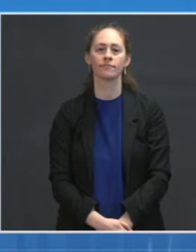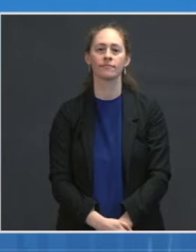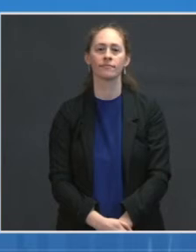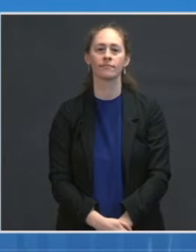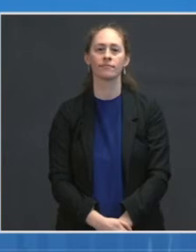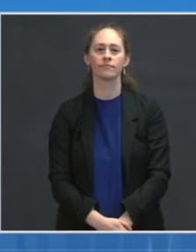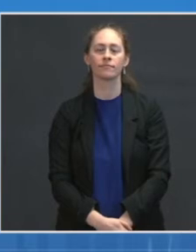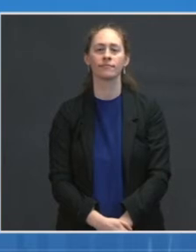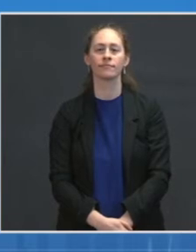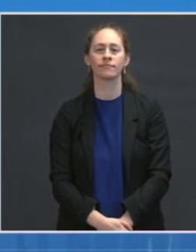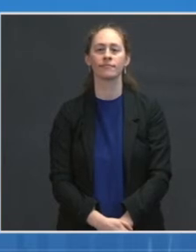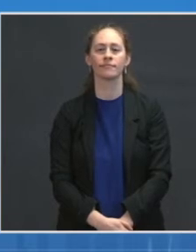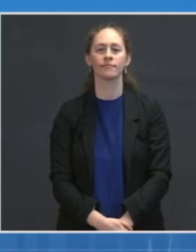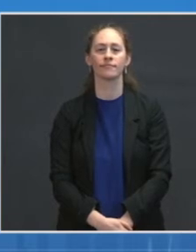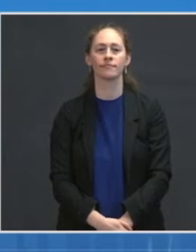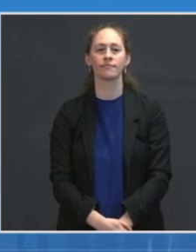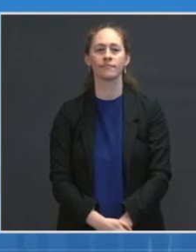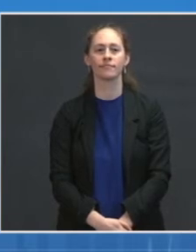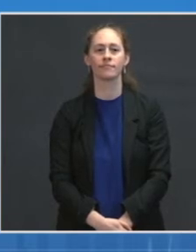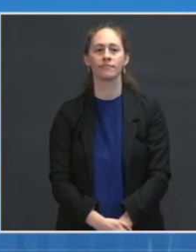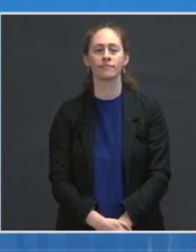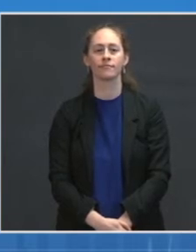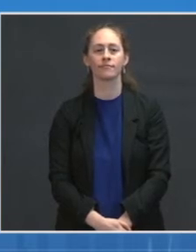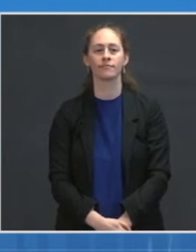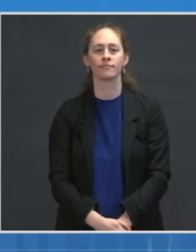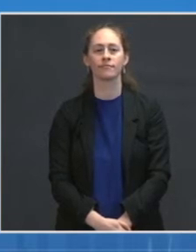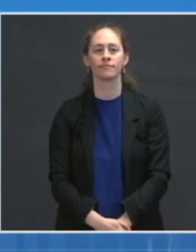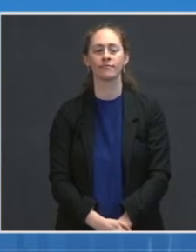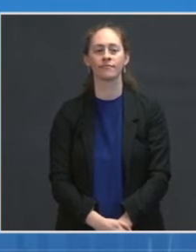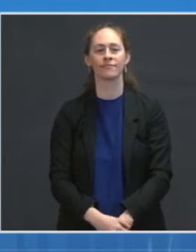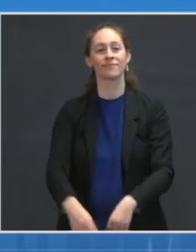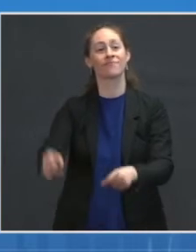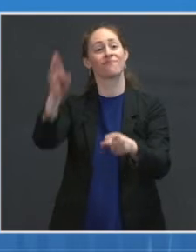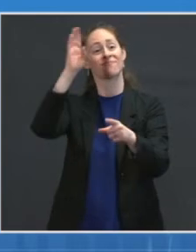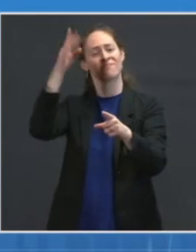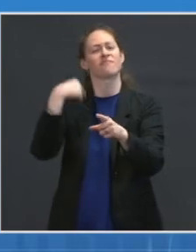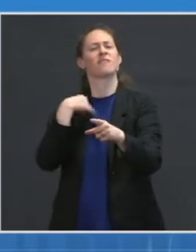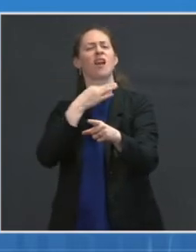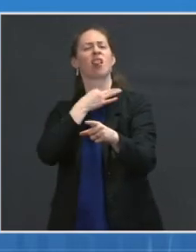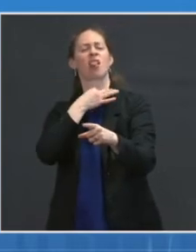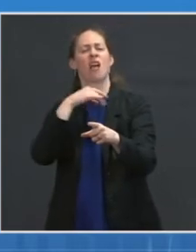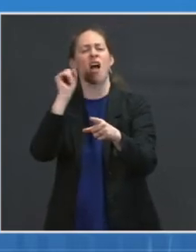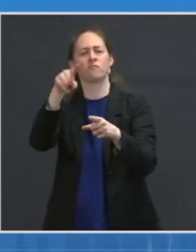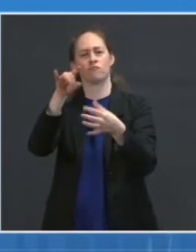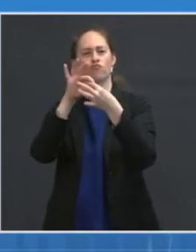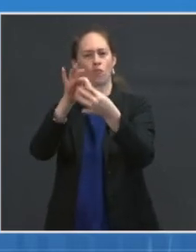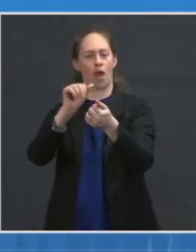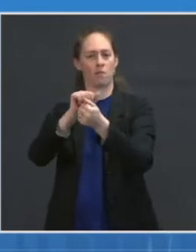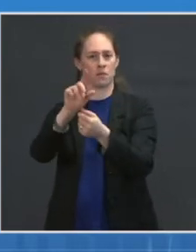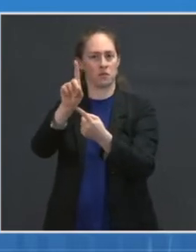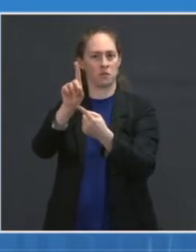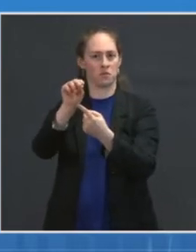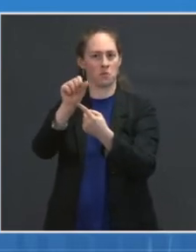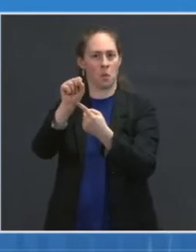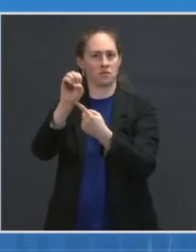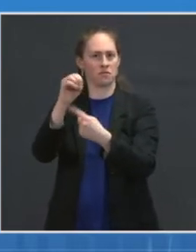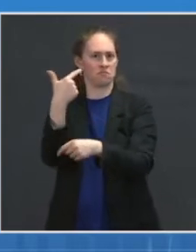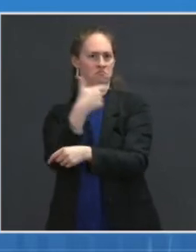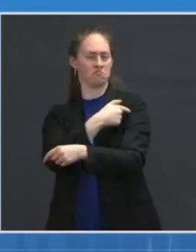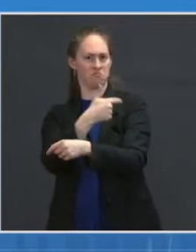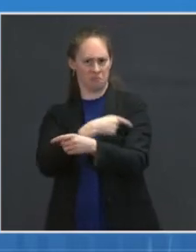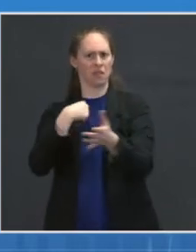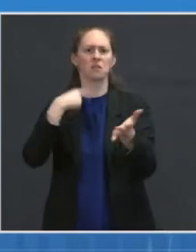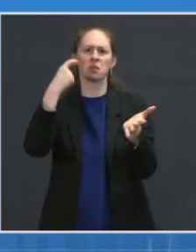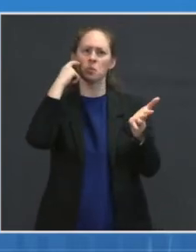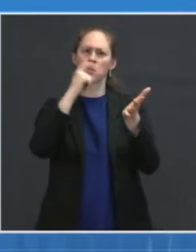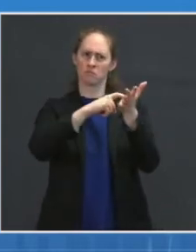Hi. I have a question about dosing. There have been several studies published in the last couple of days, the dosing of the vaccines, that